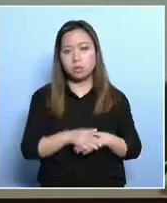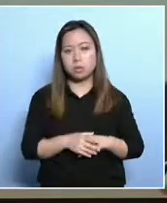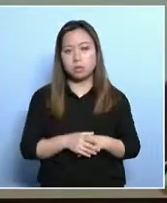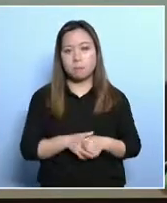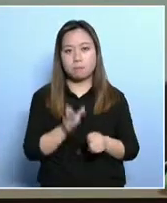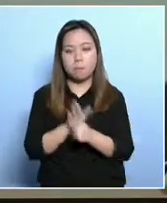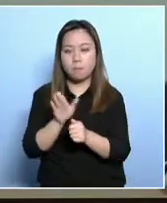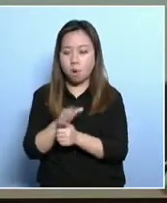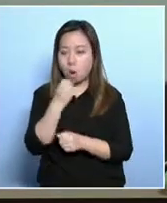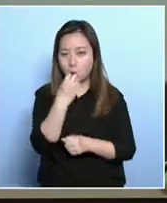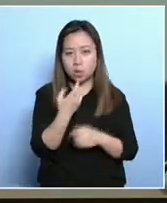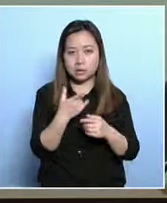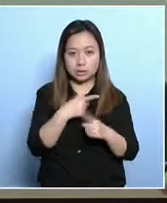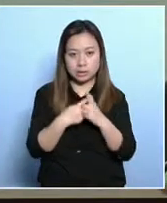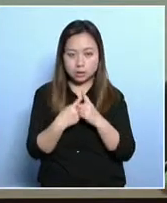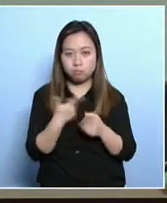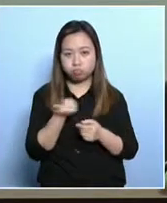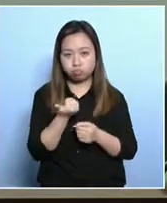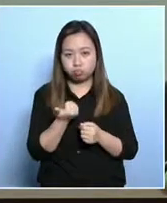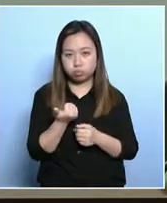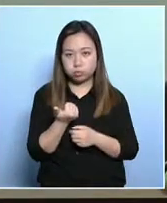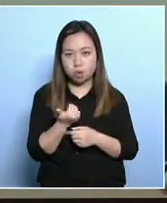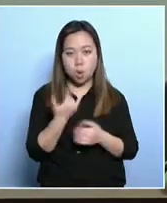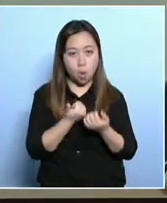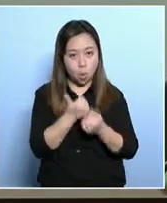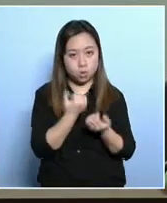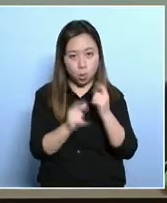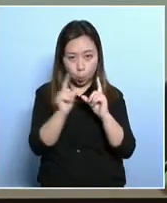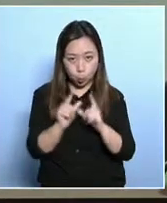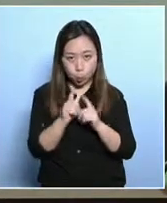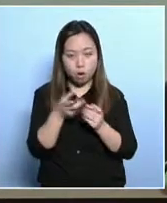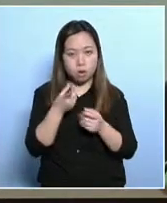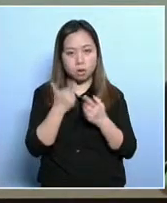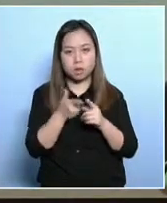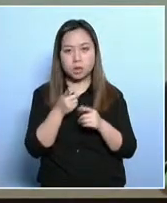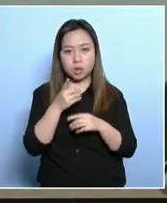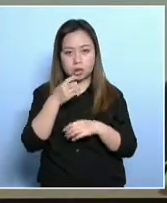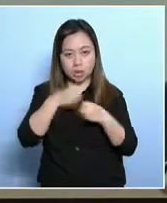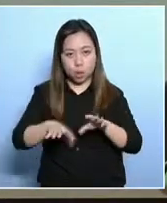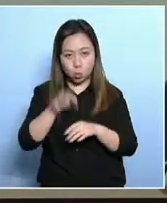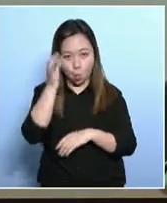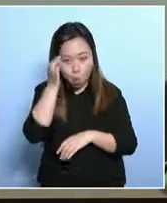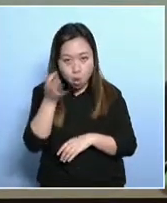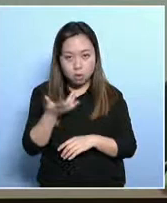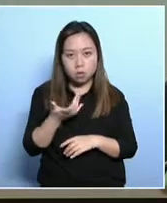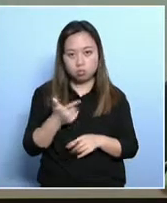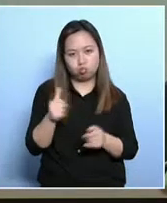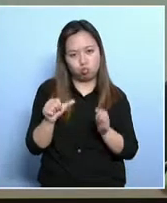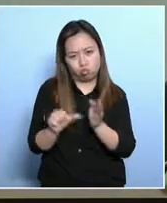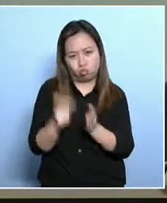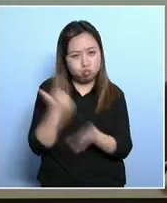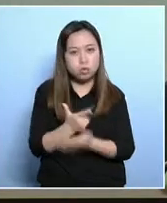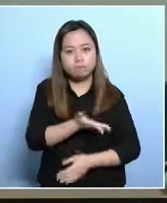Now if the government wants to alleviate poverty, now